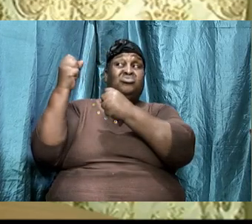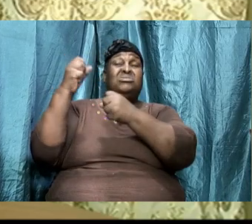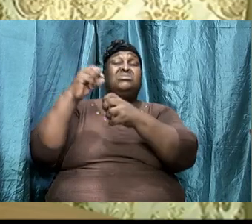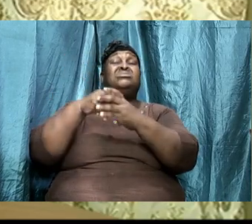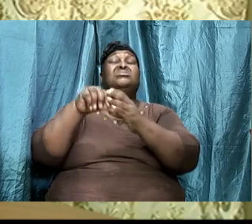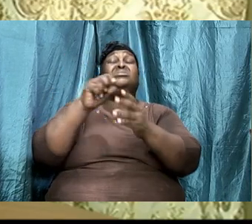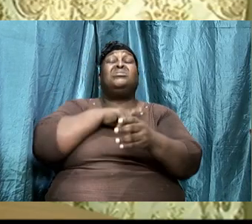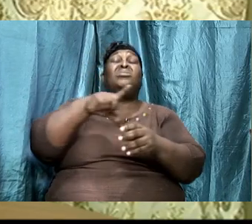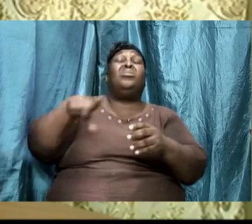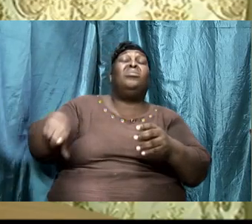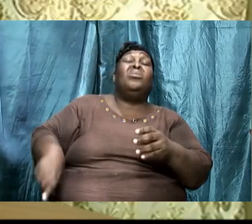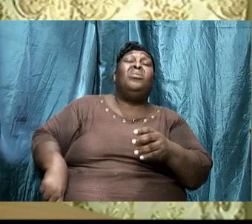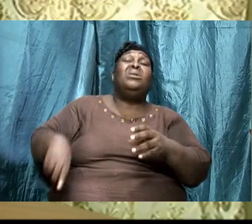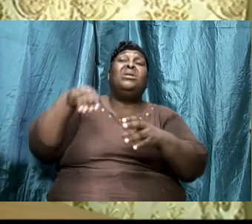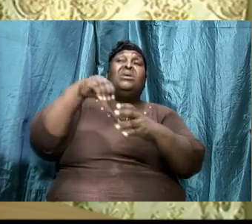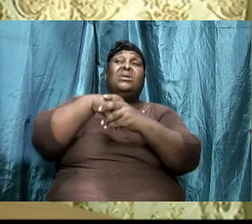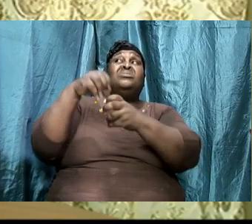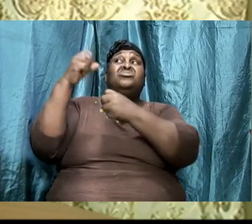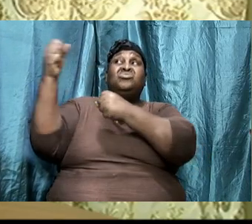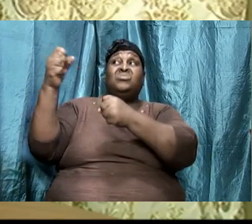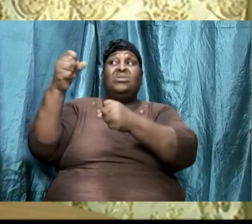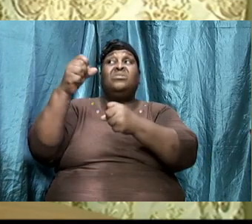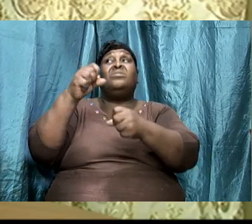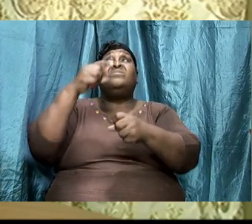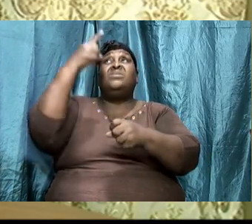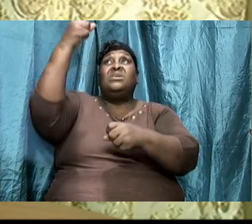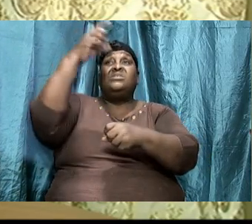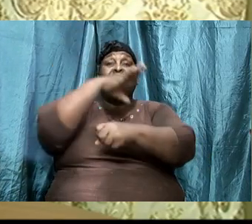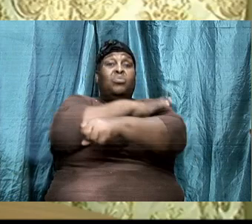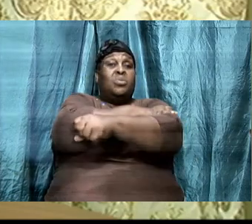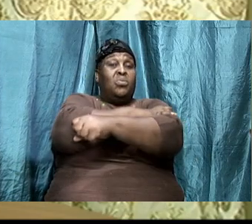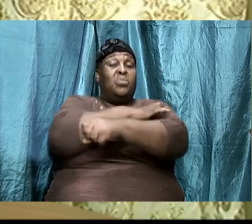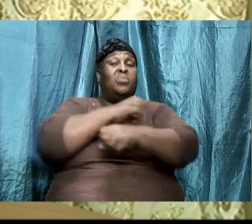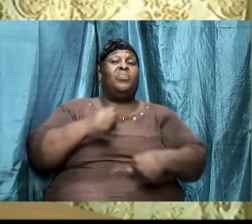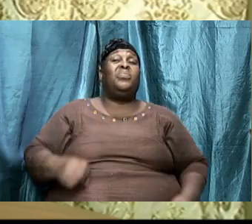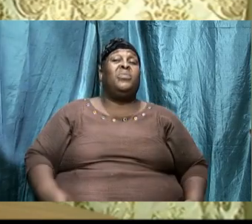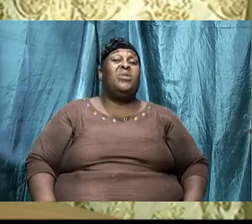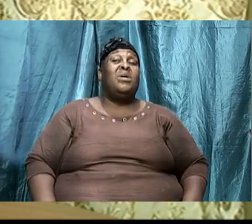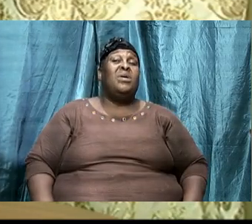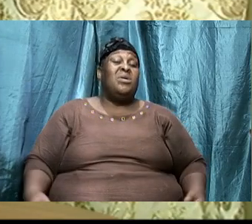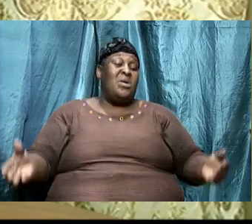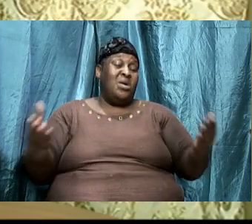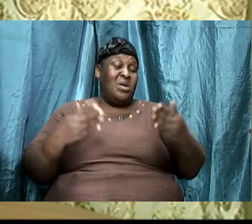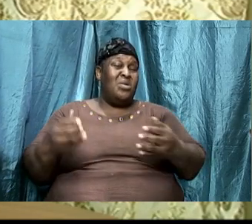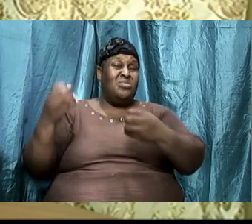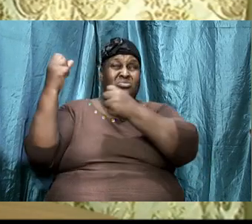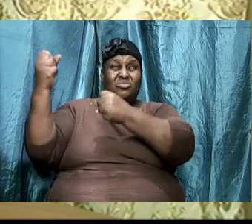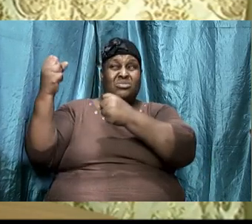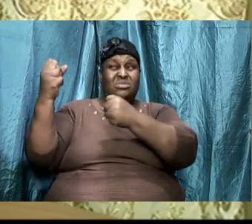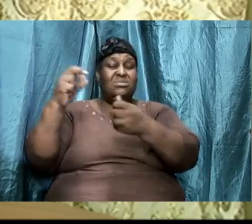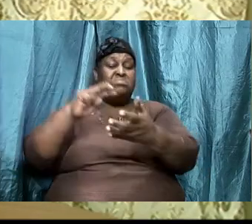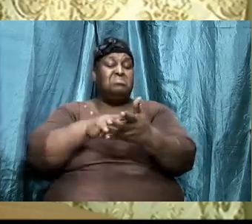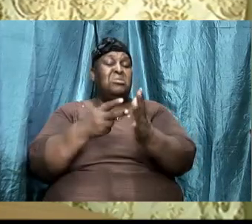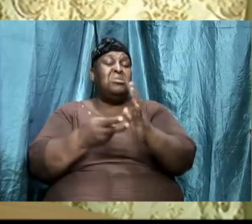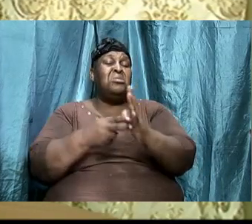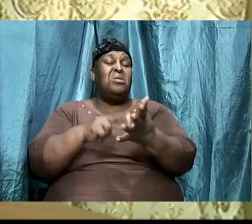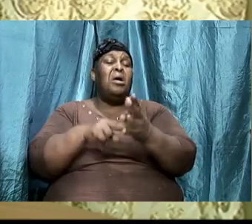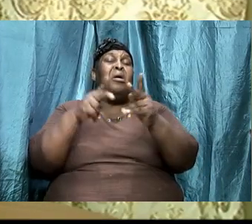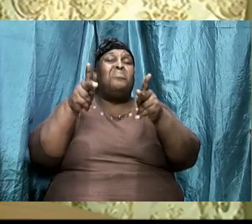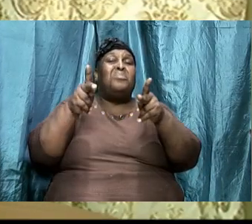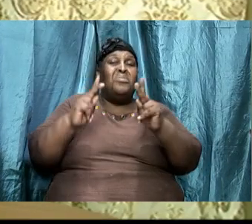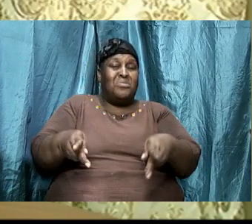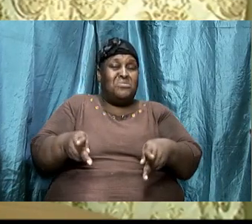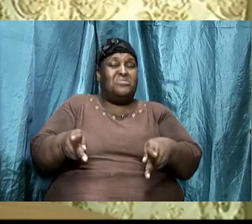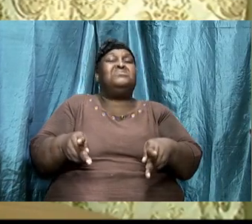and in the strength of his power. Here strengthen refers to a person